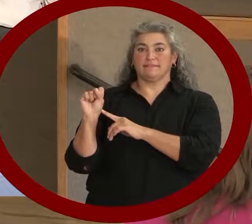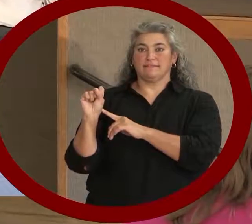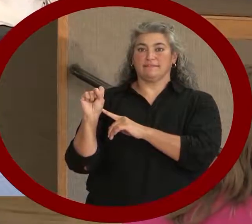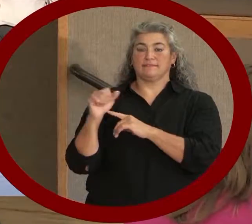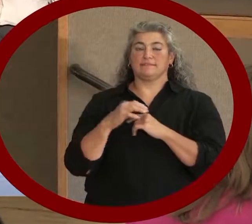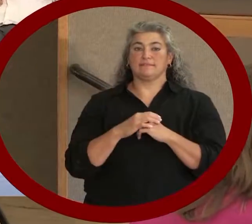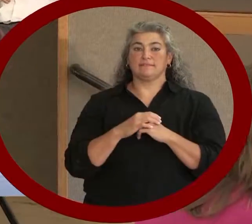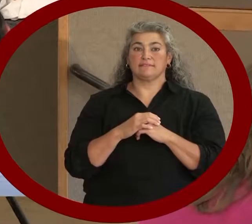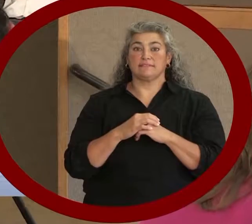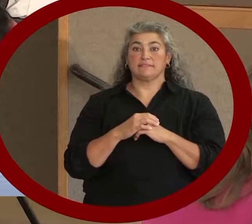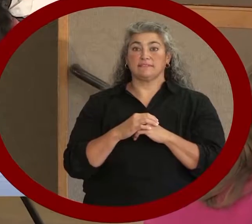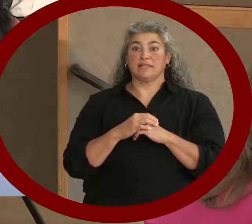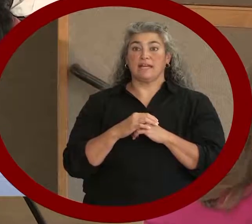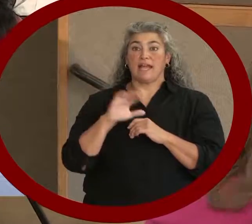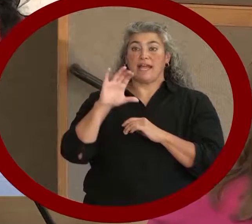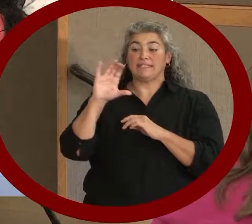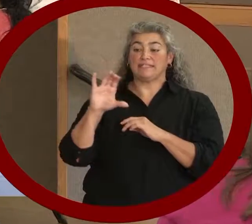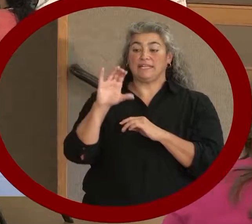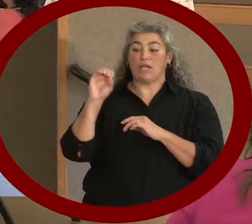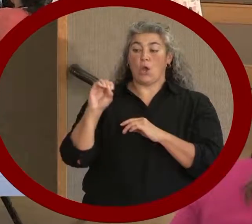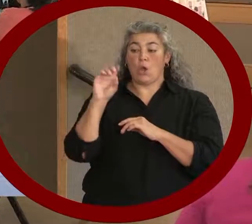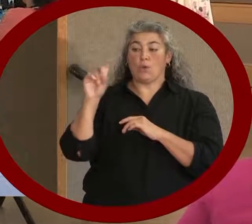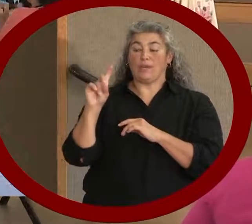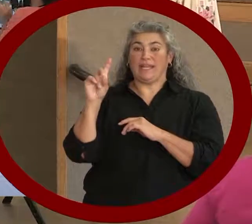COD member Rose Luna.